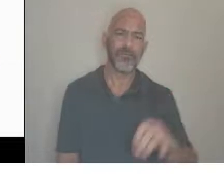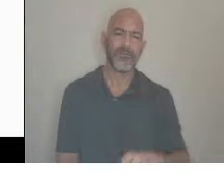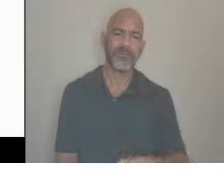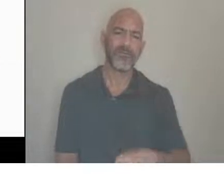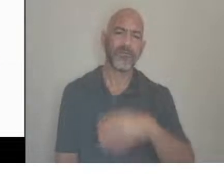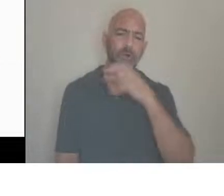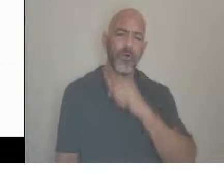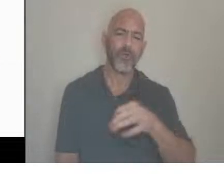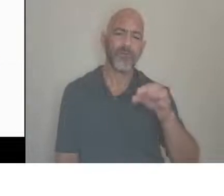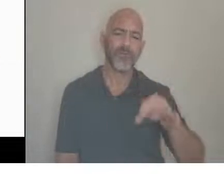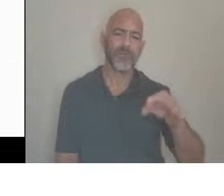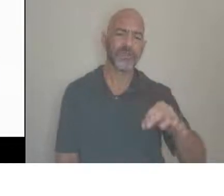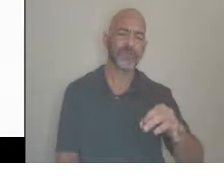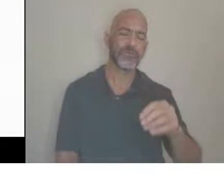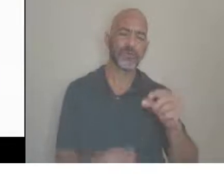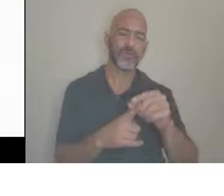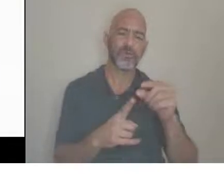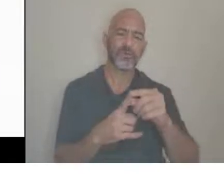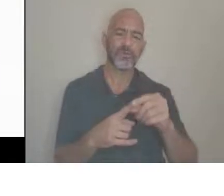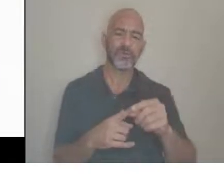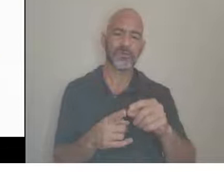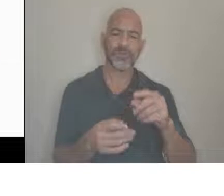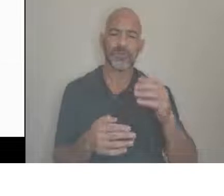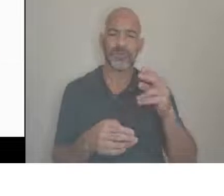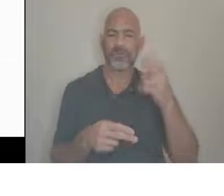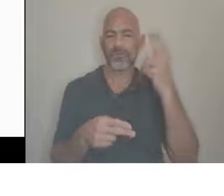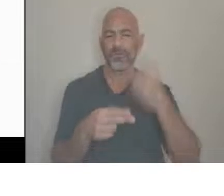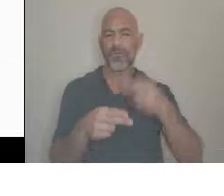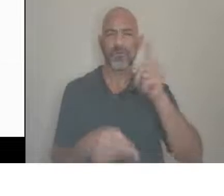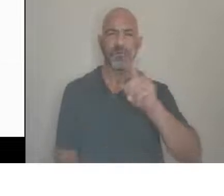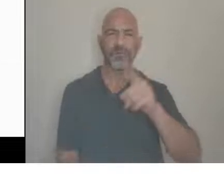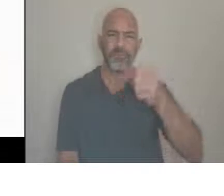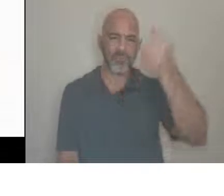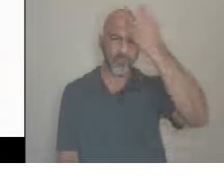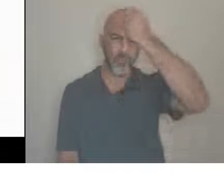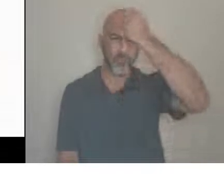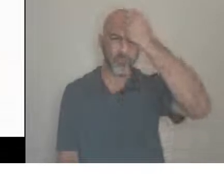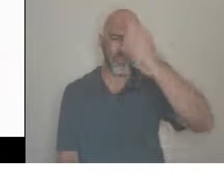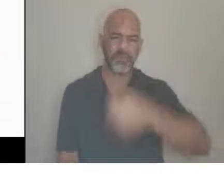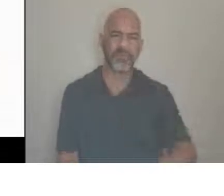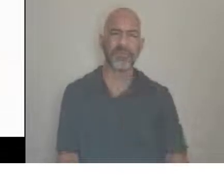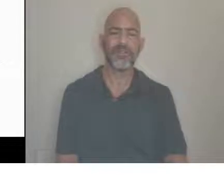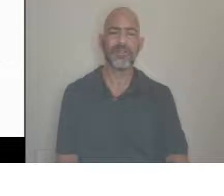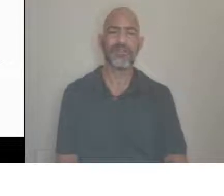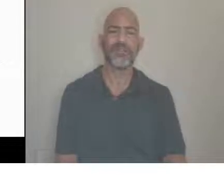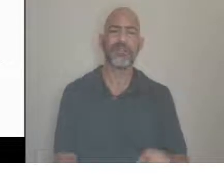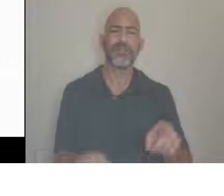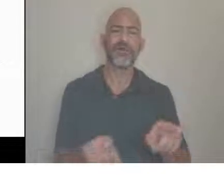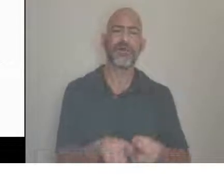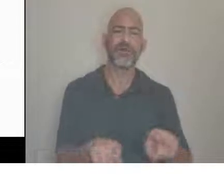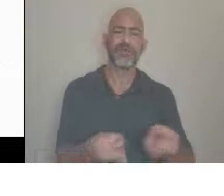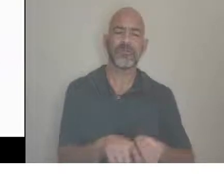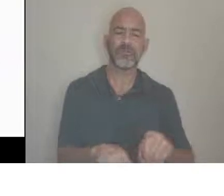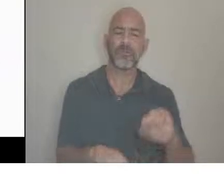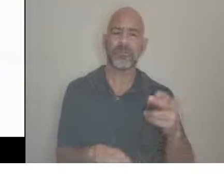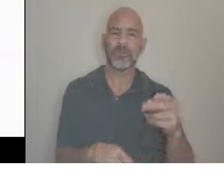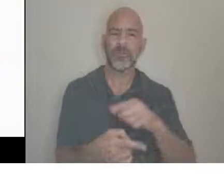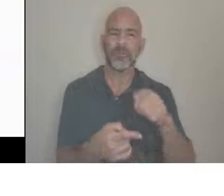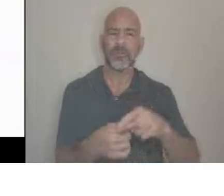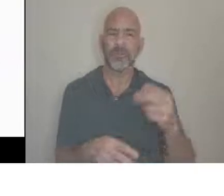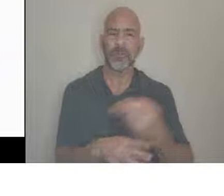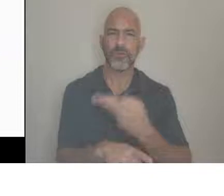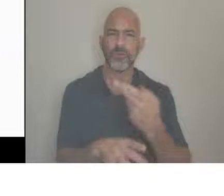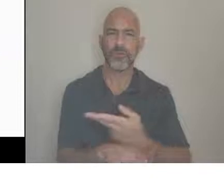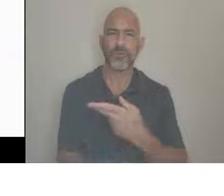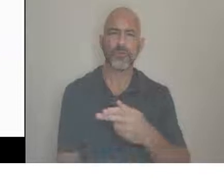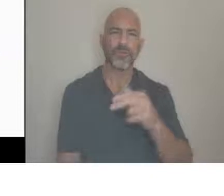someone or something stupid. And then, uh, also using disability as an adjective or a metaphor. A